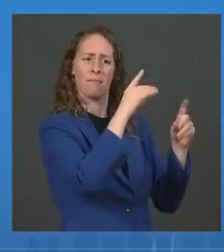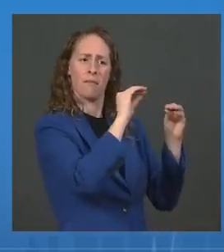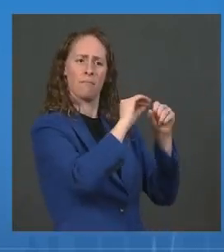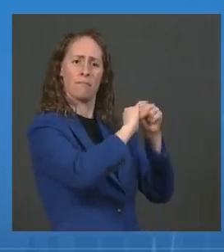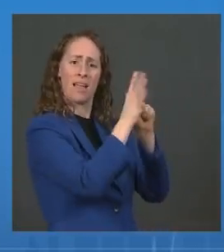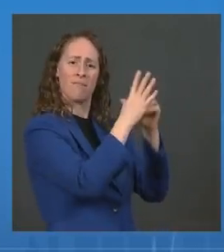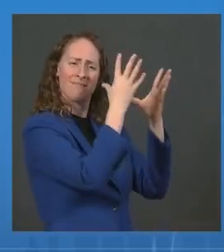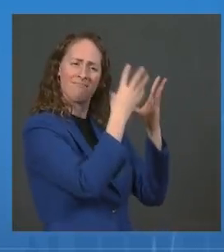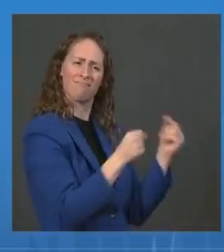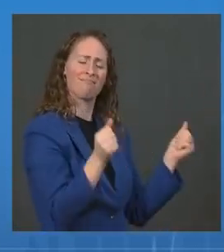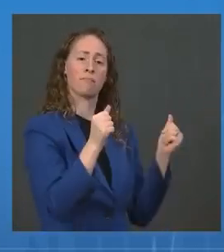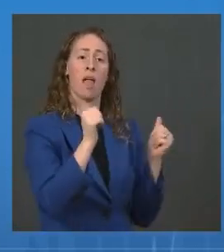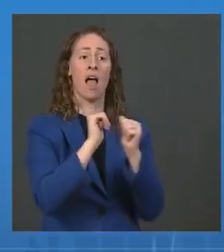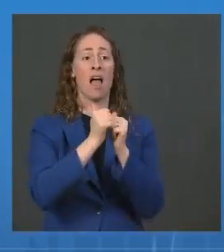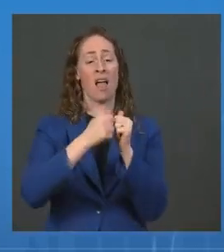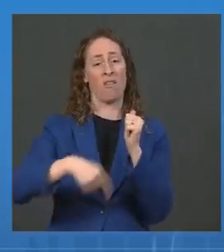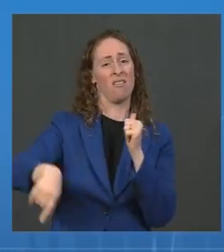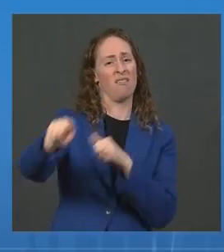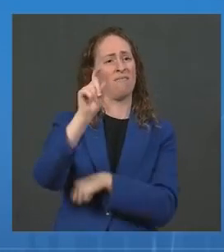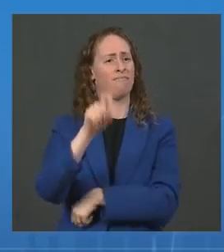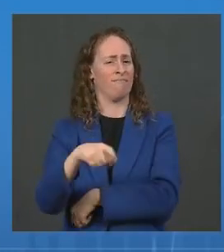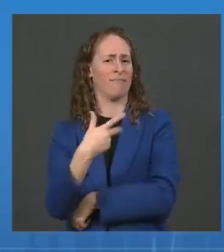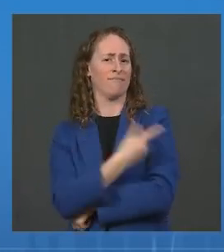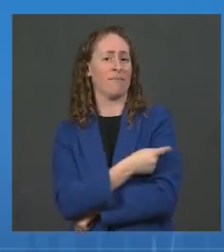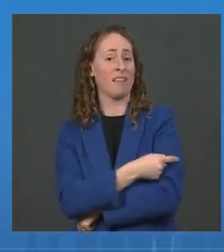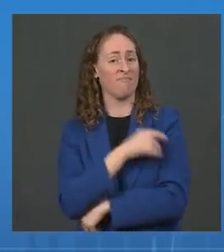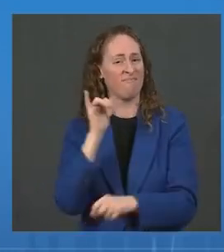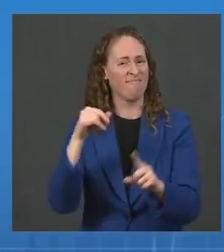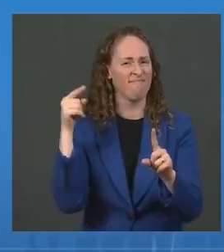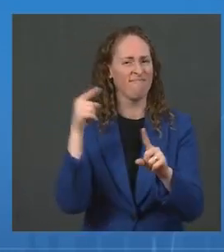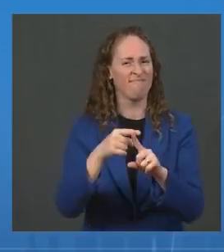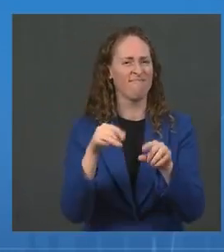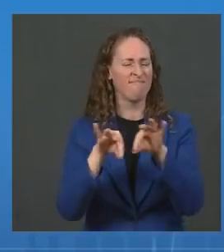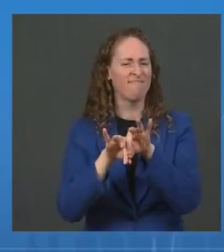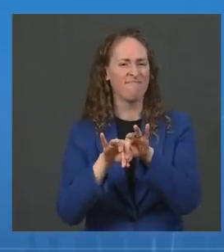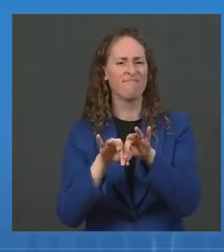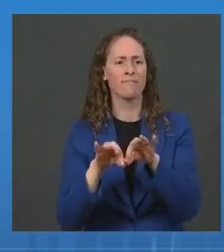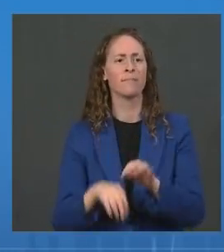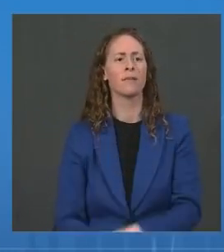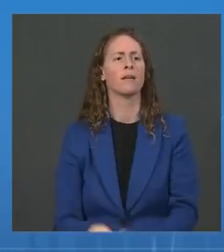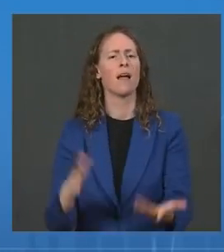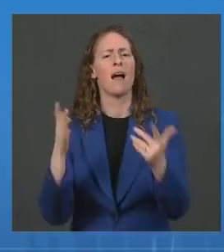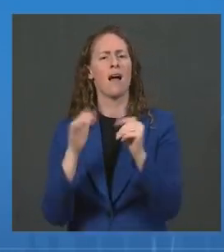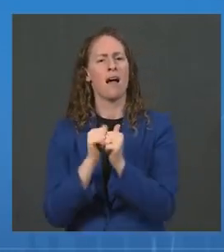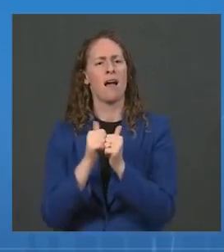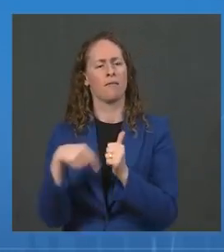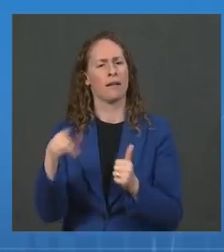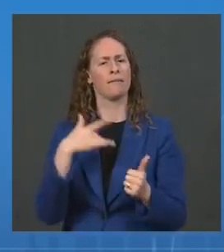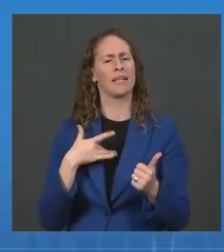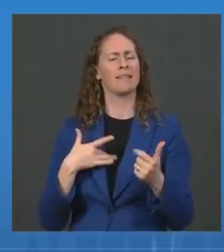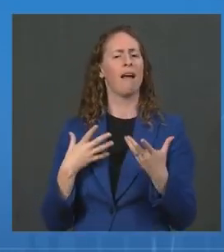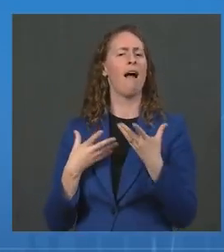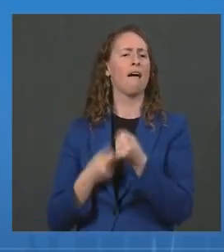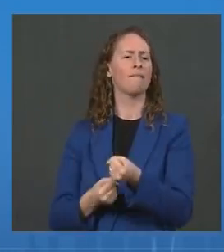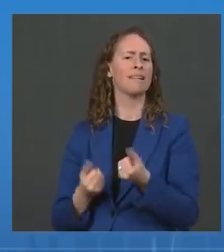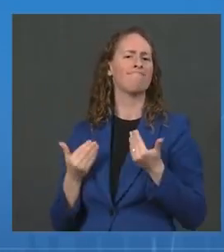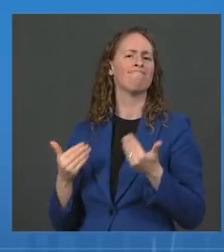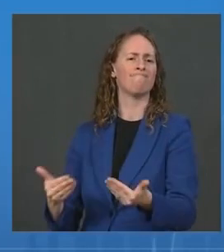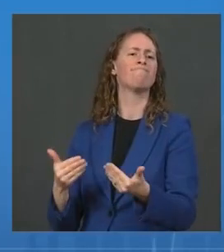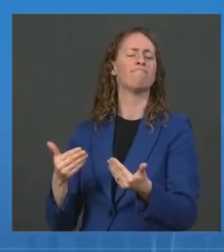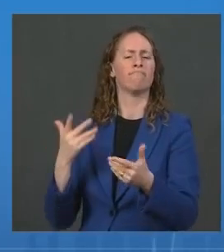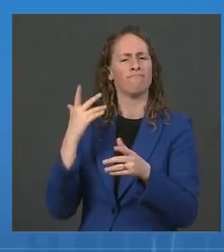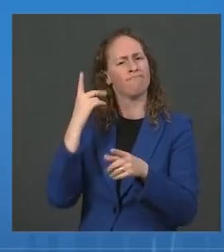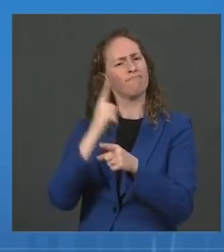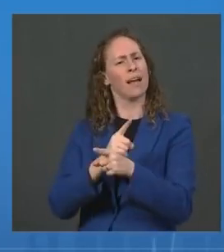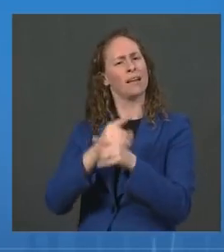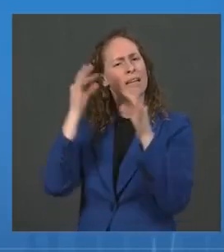in this plan. We've always known that in order to do that, we have to help people feel confident that getting vaccinated is the right choice for them and